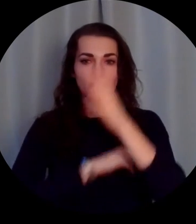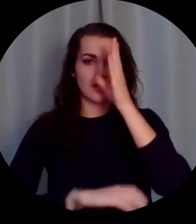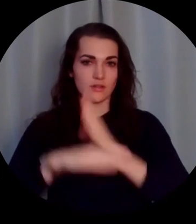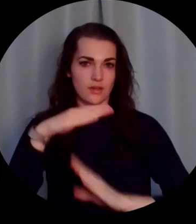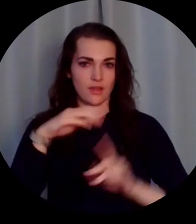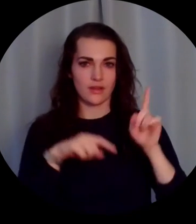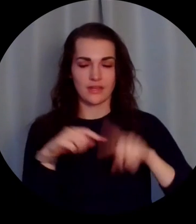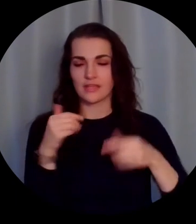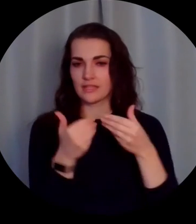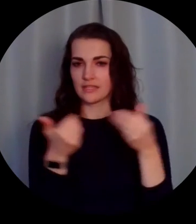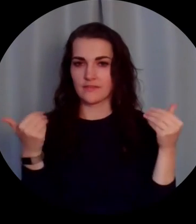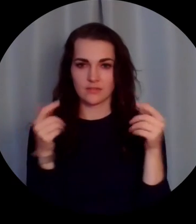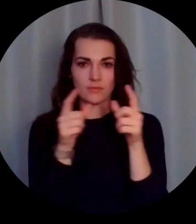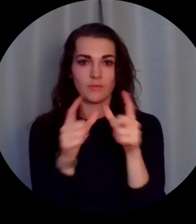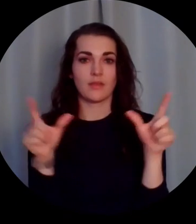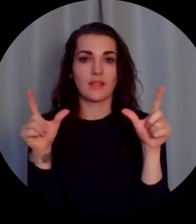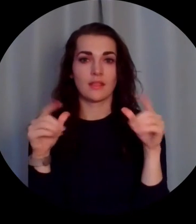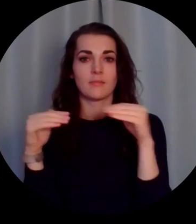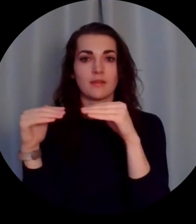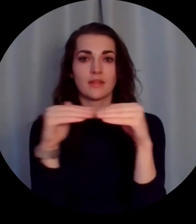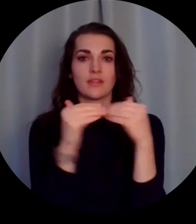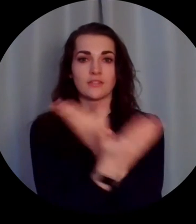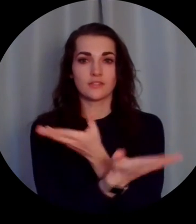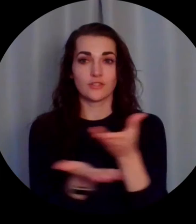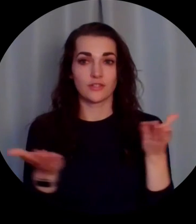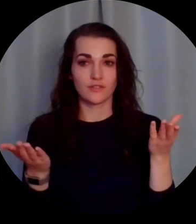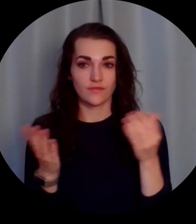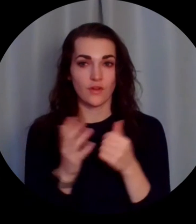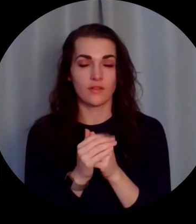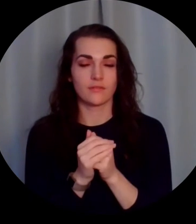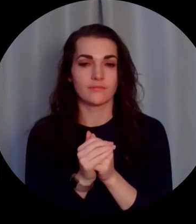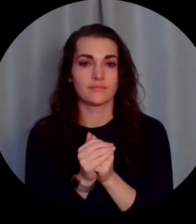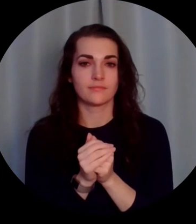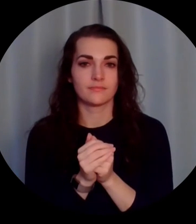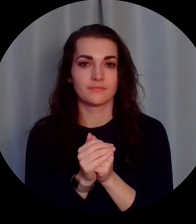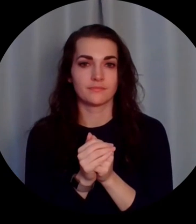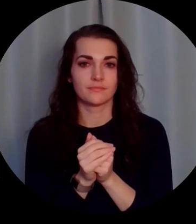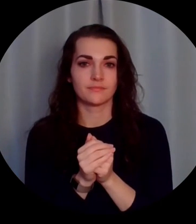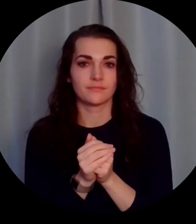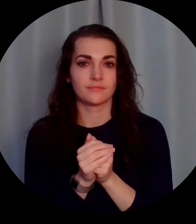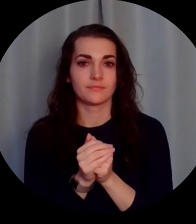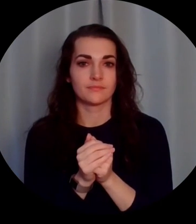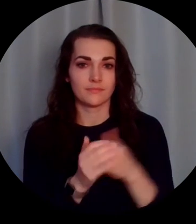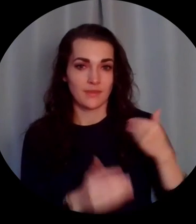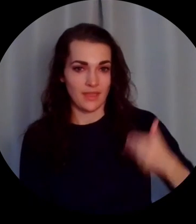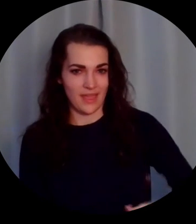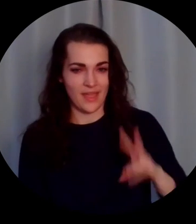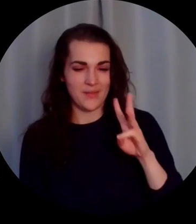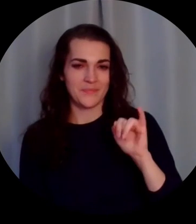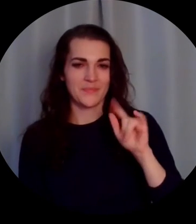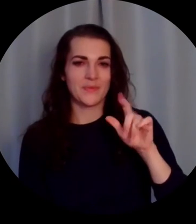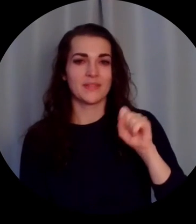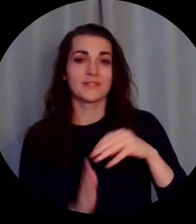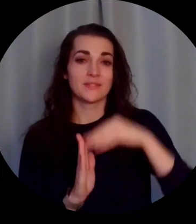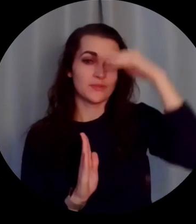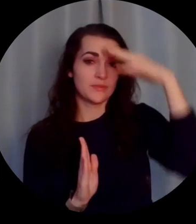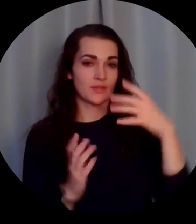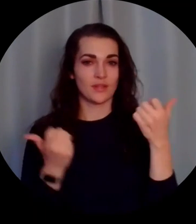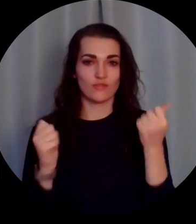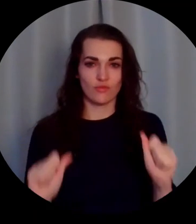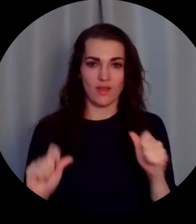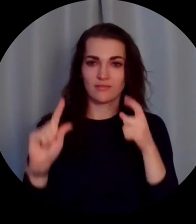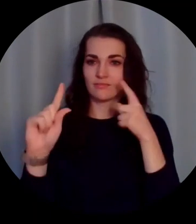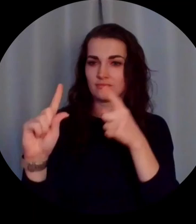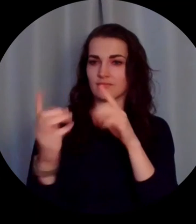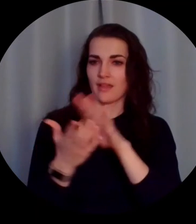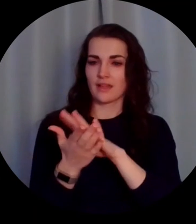one nation under God, indivisible, with liberty and justice for all. I am a Wilson student. I strive to